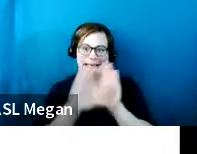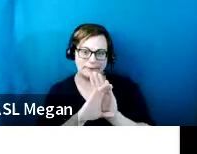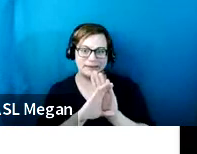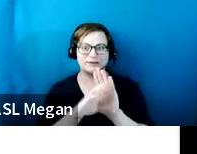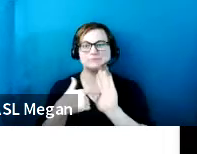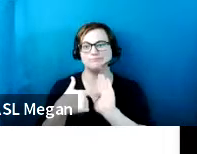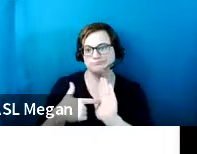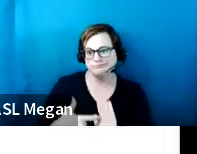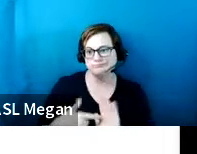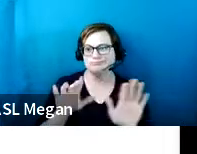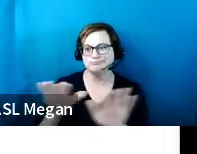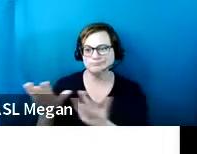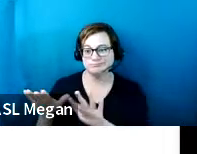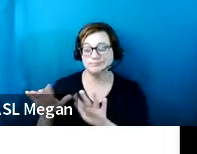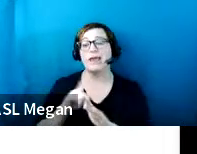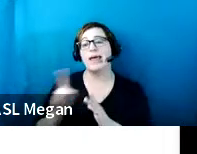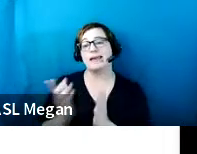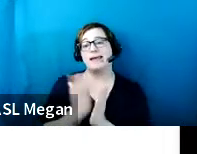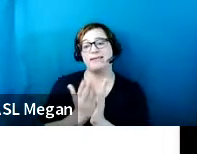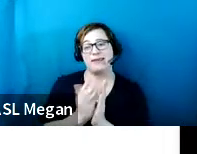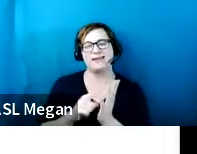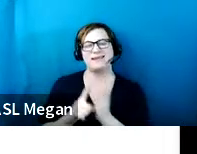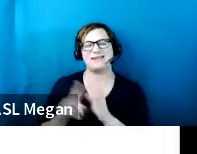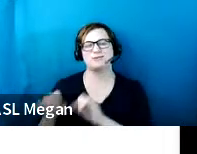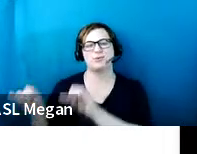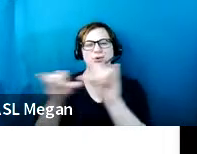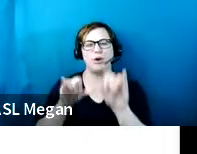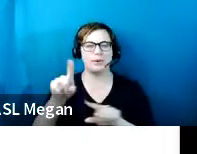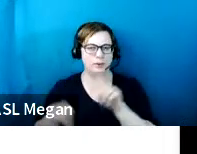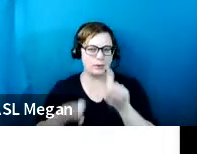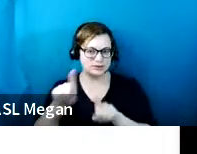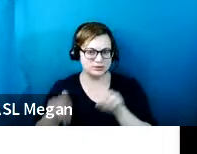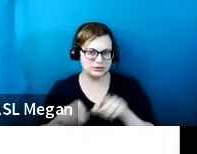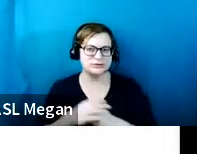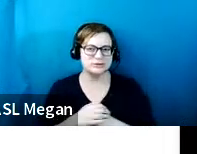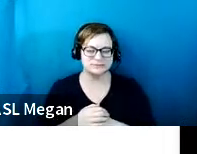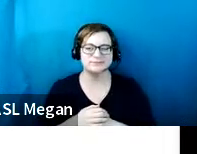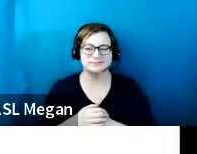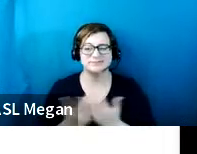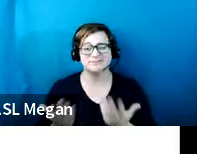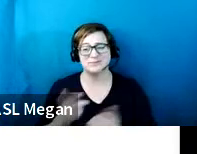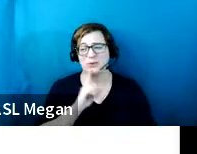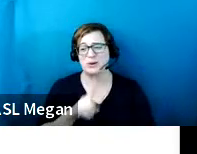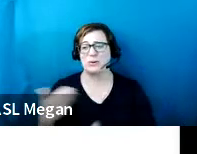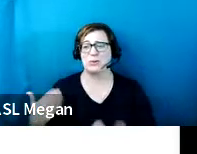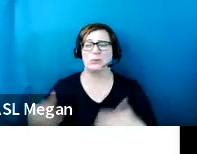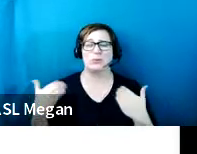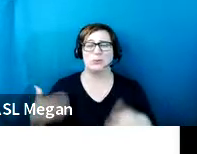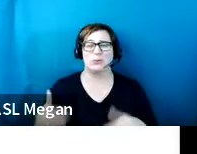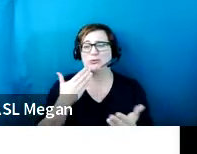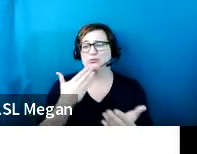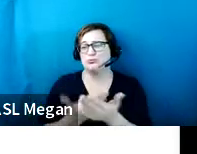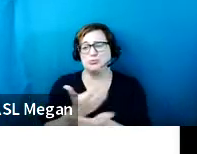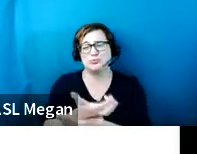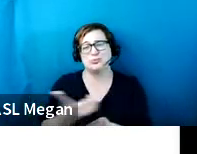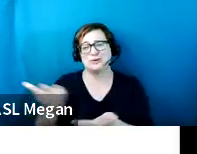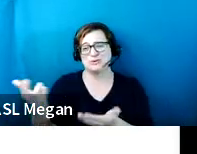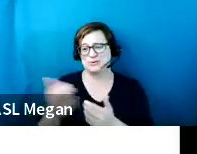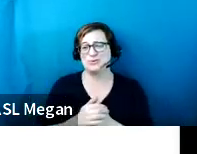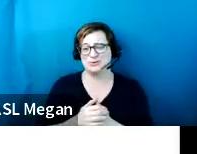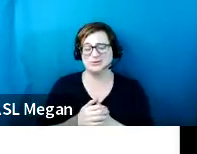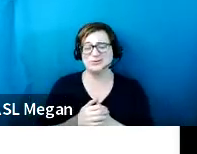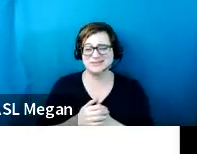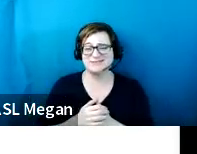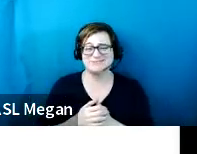at the end of each guide are common questions that are a really good resource in case you have any